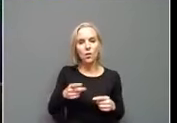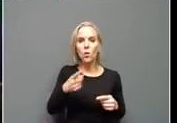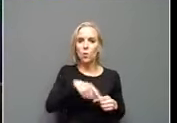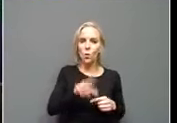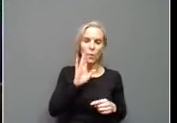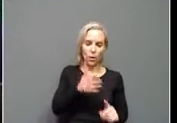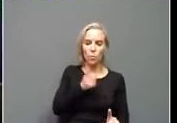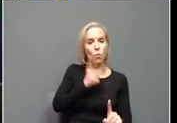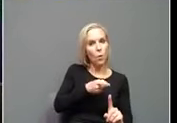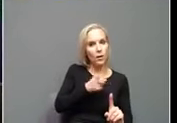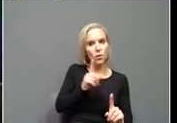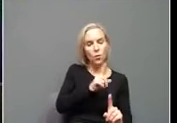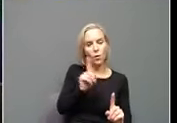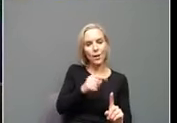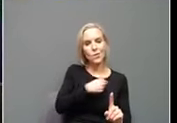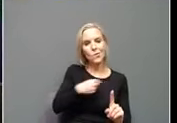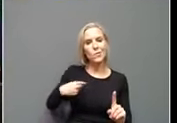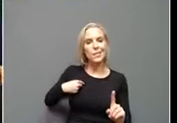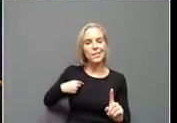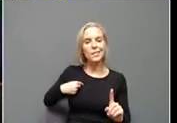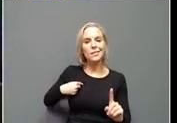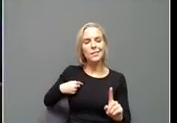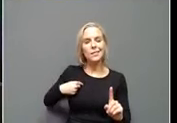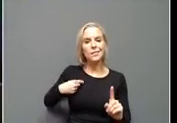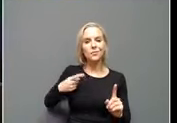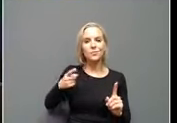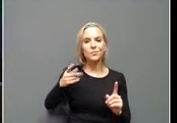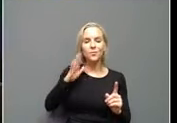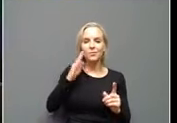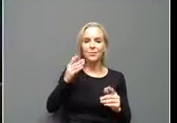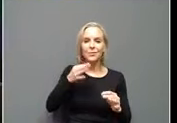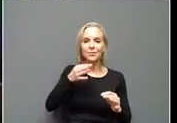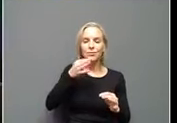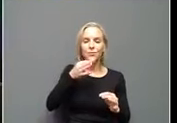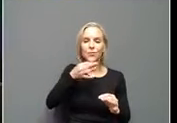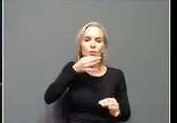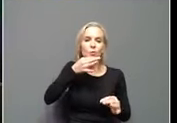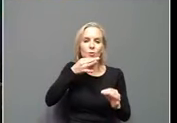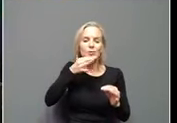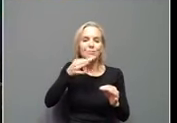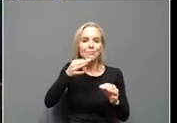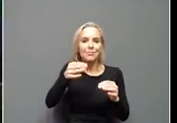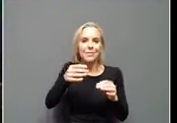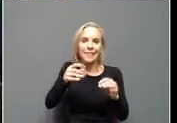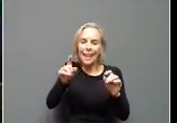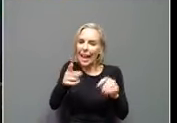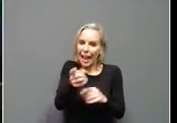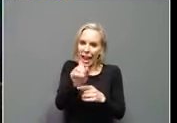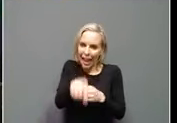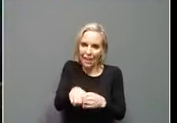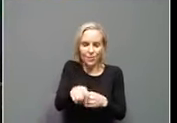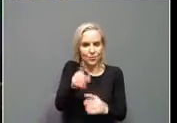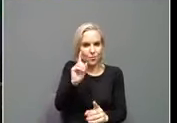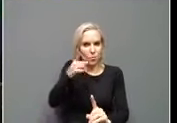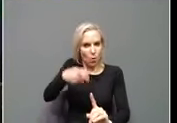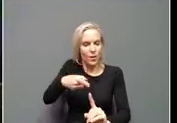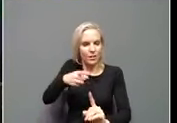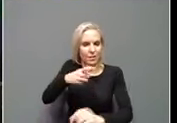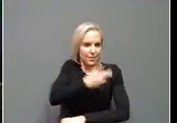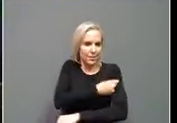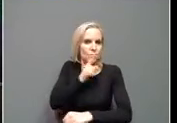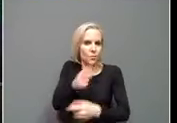where we turn the corner, and you're going to need to be vaccinated at that point to be safe.